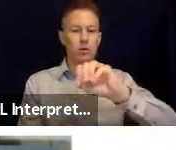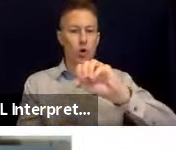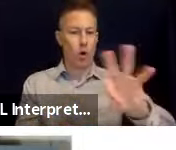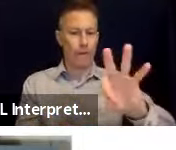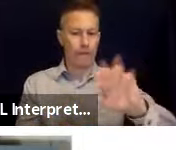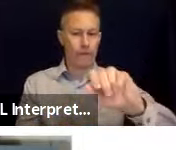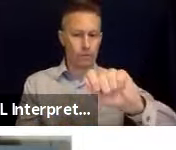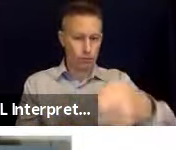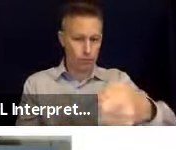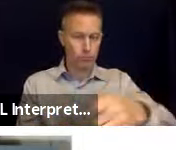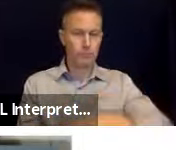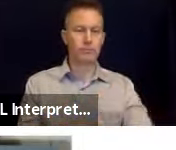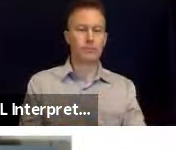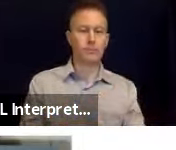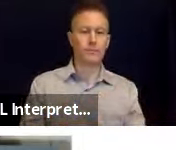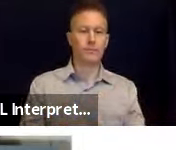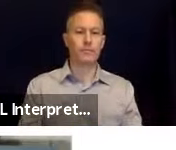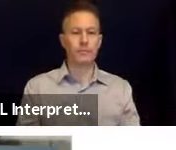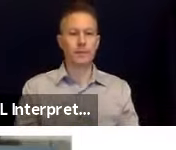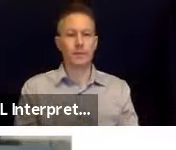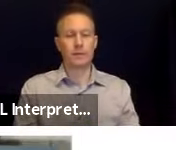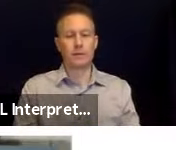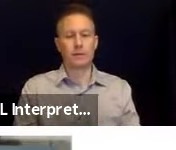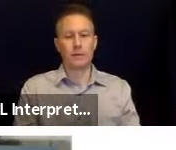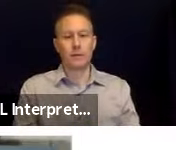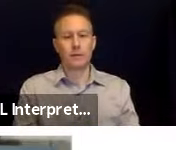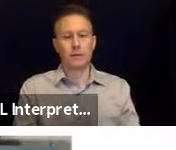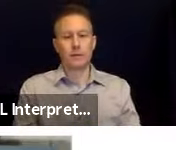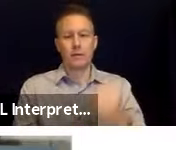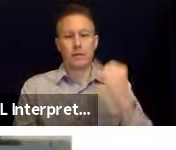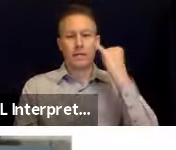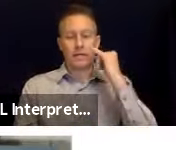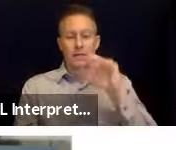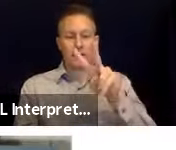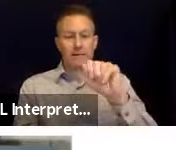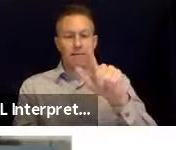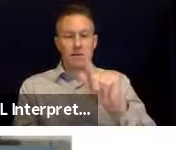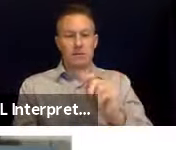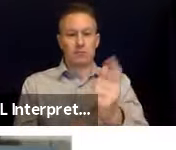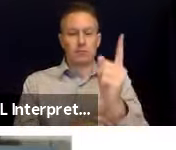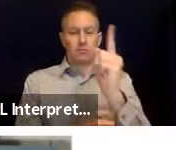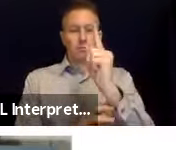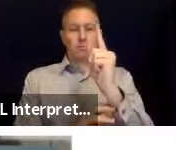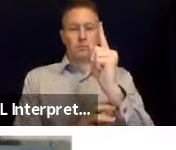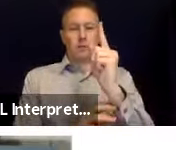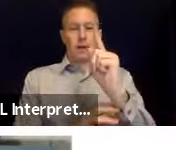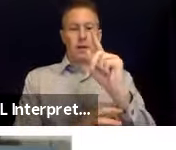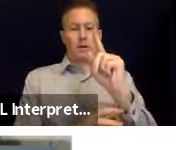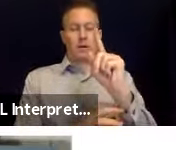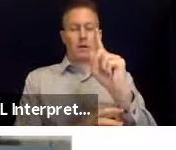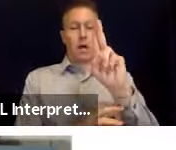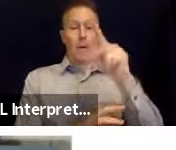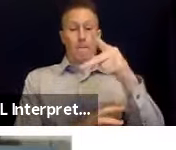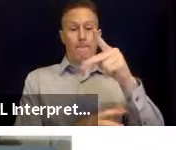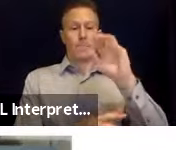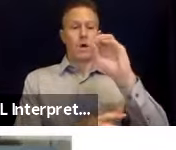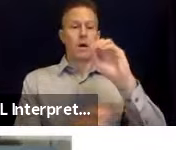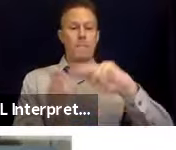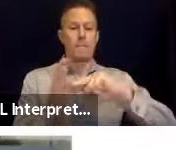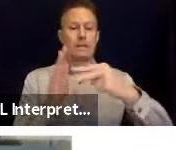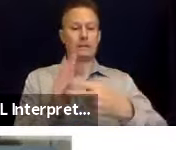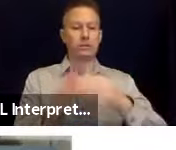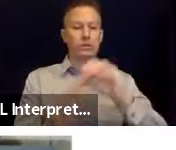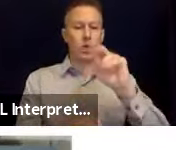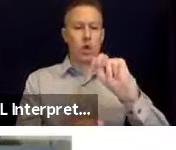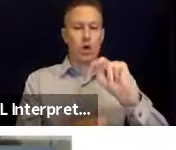the lower right graphic. If the little valve is up like this, that means that the gas is on and you can just take a simple